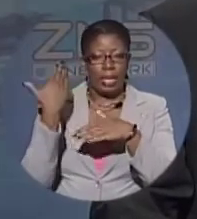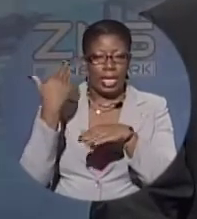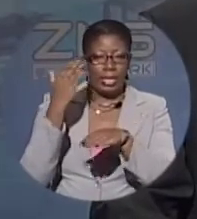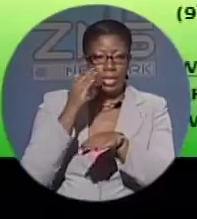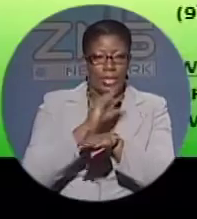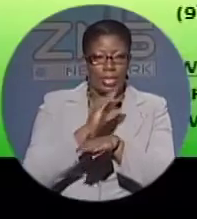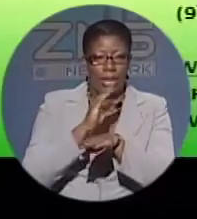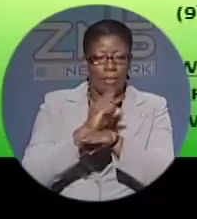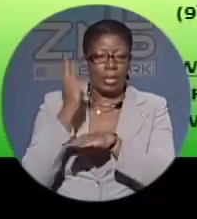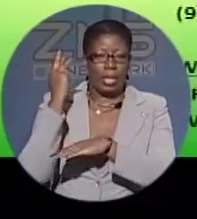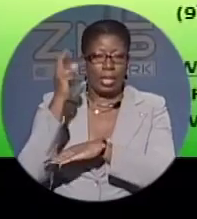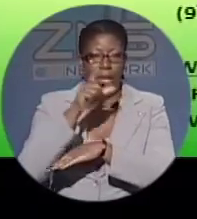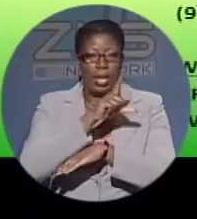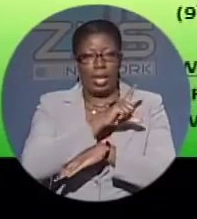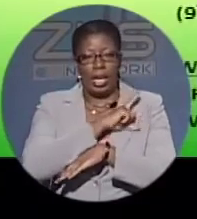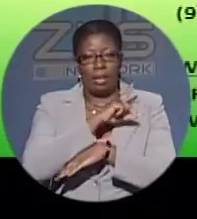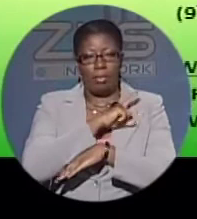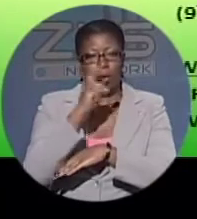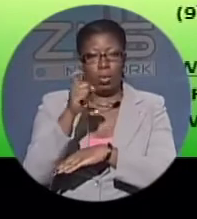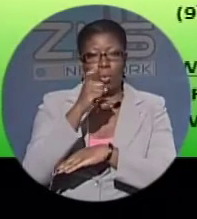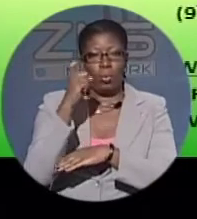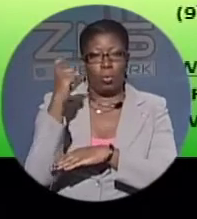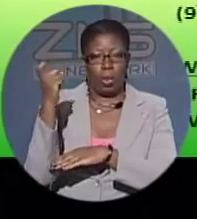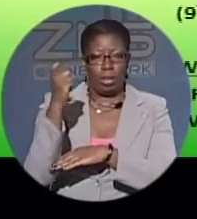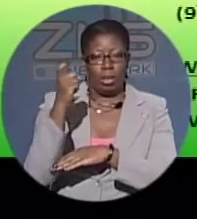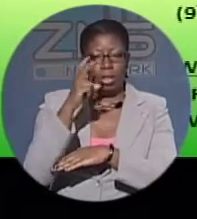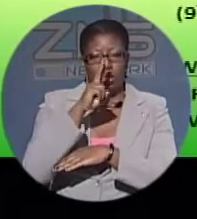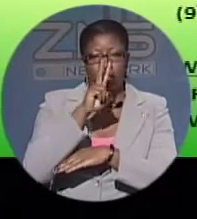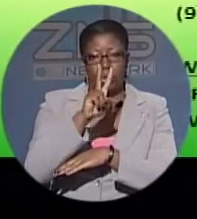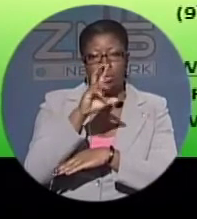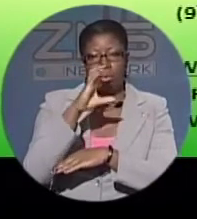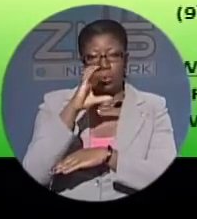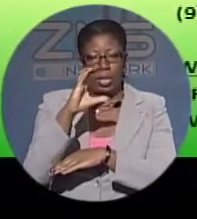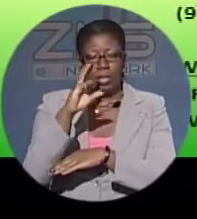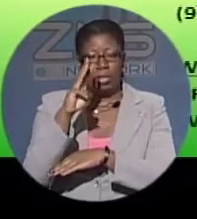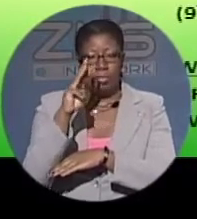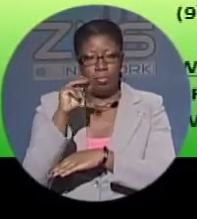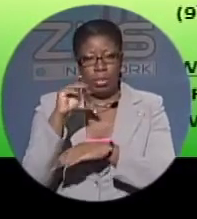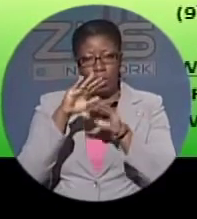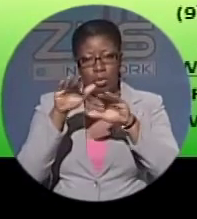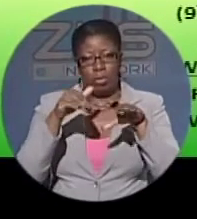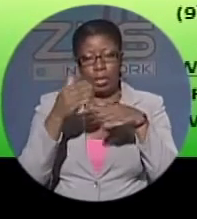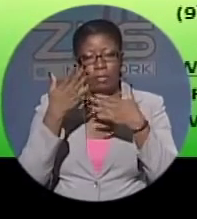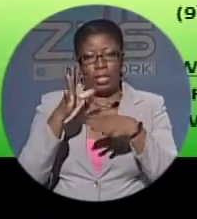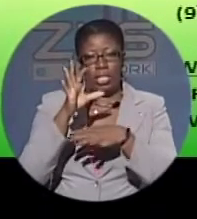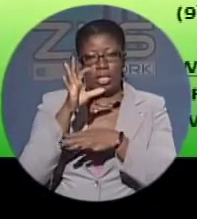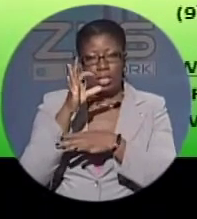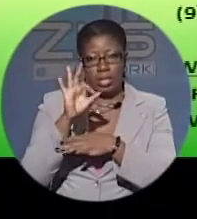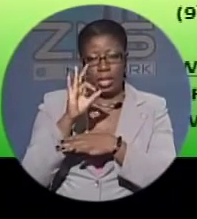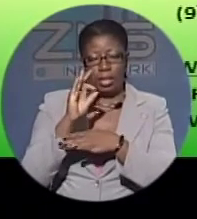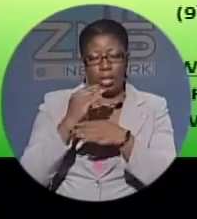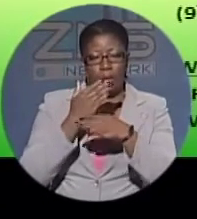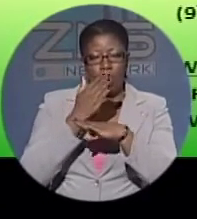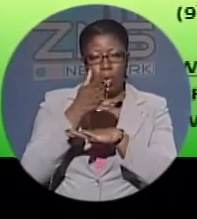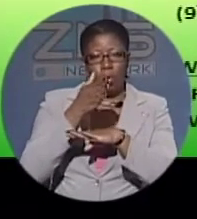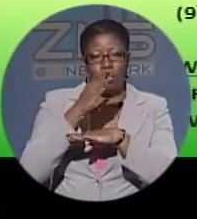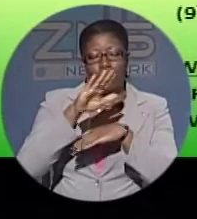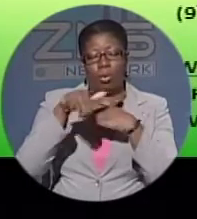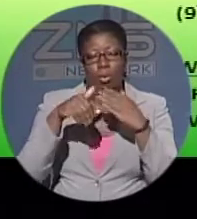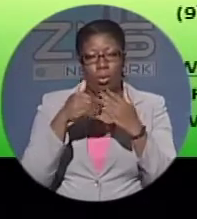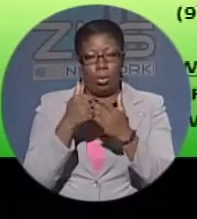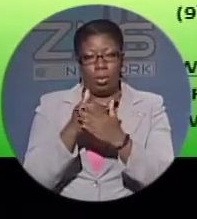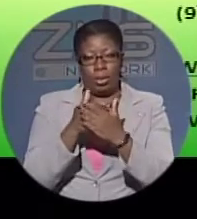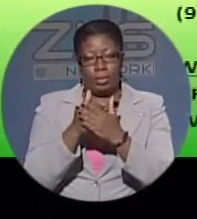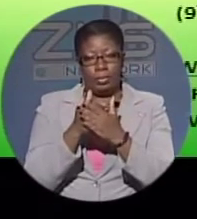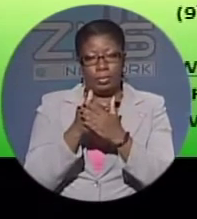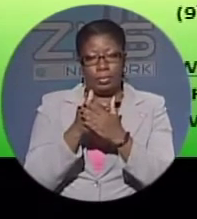swimmer Michaela Lightbourne won the B-Final of the women's 200-meter individual medley and finished 9th overall in 220.62.